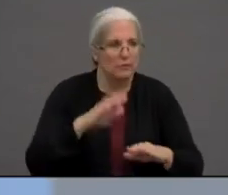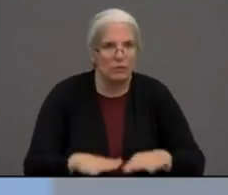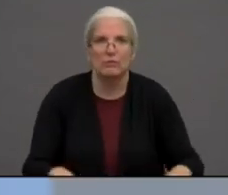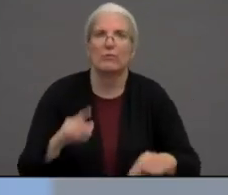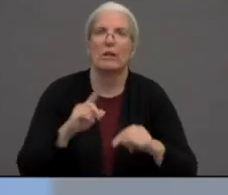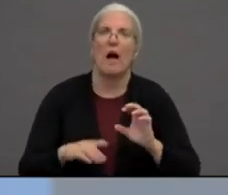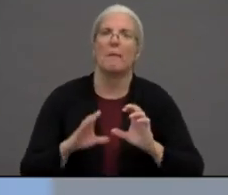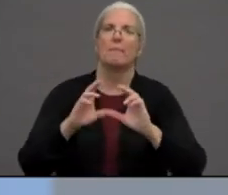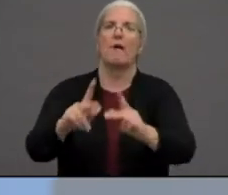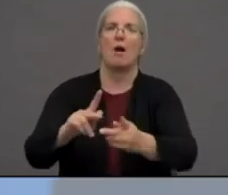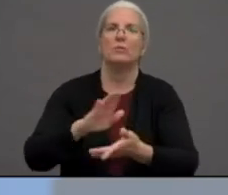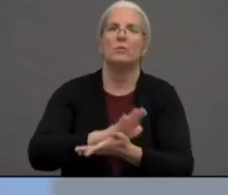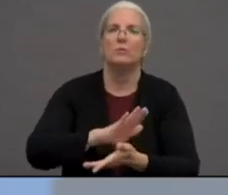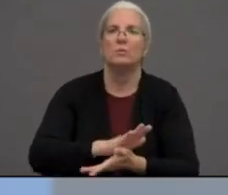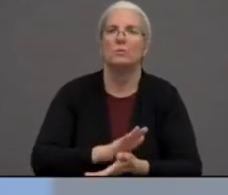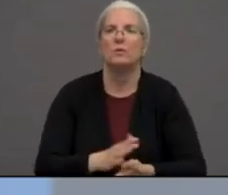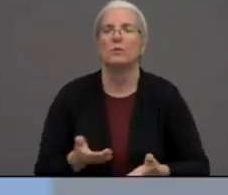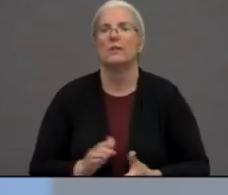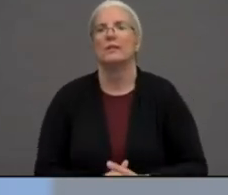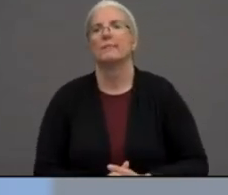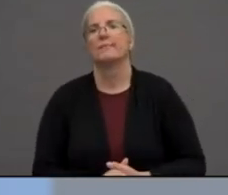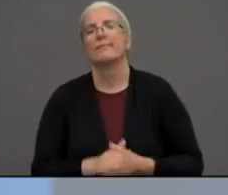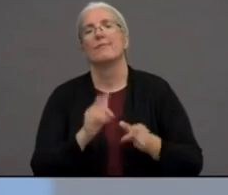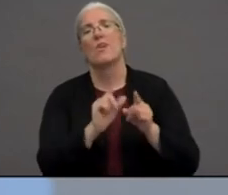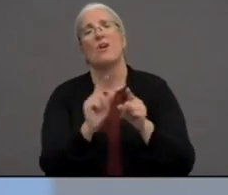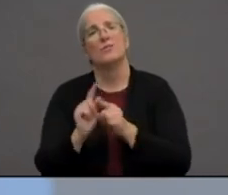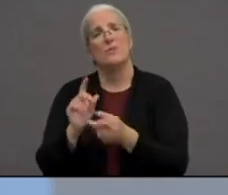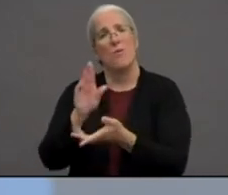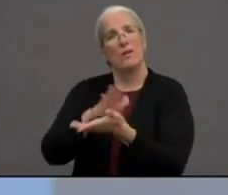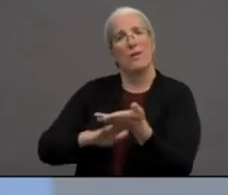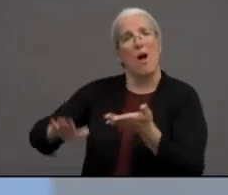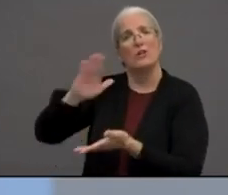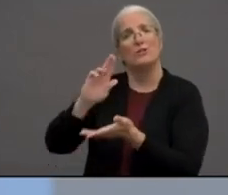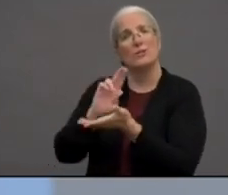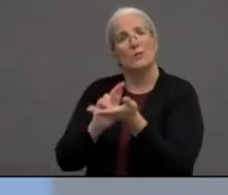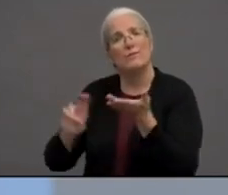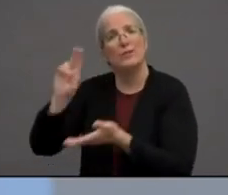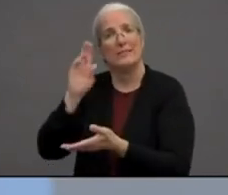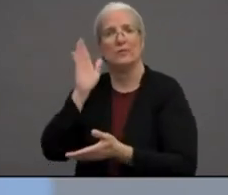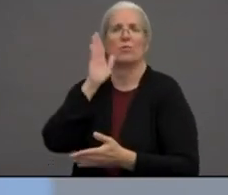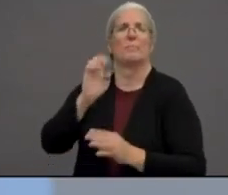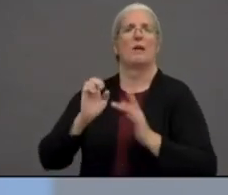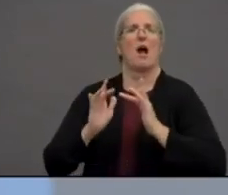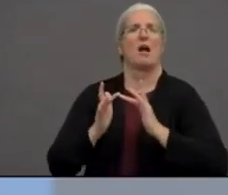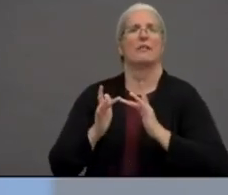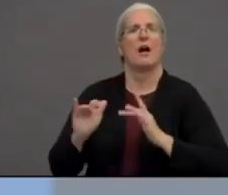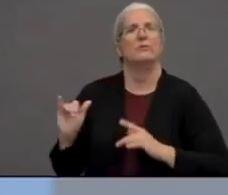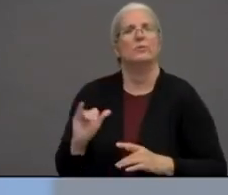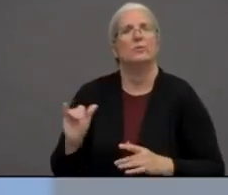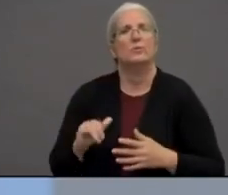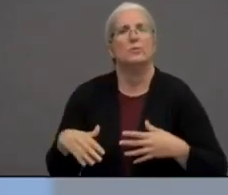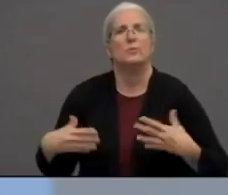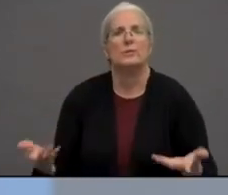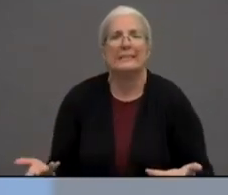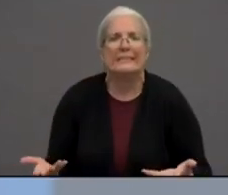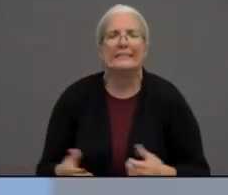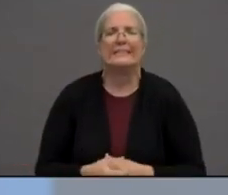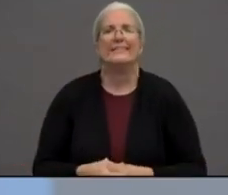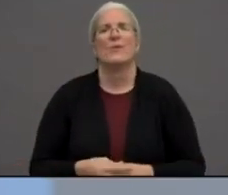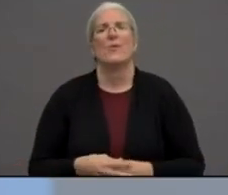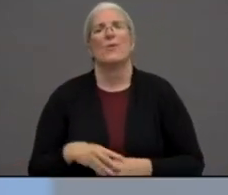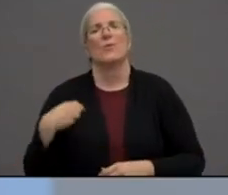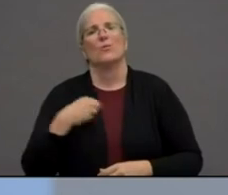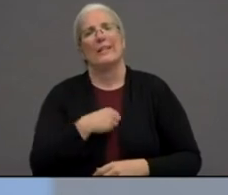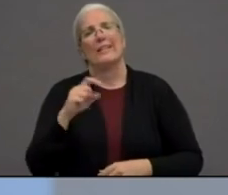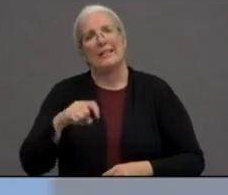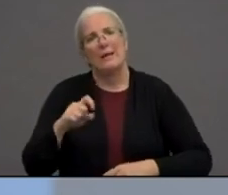Also, our universities, as you know, are going to be online. And we just need our folks to have a